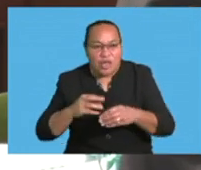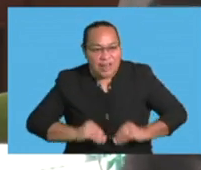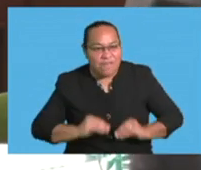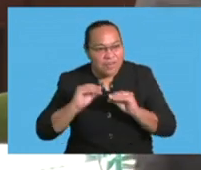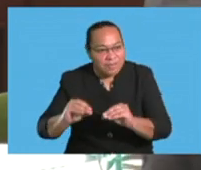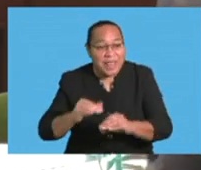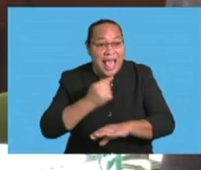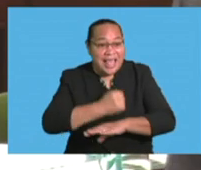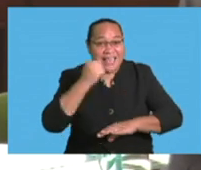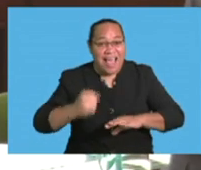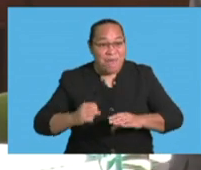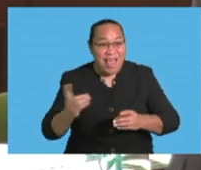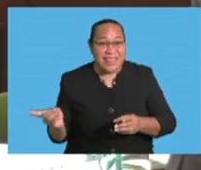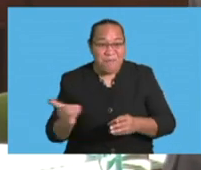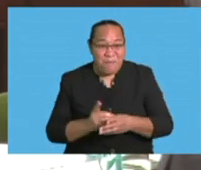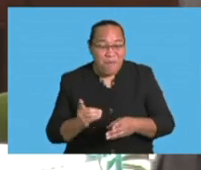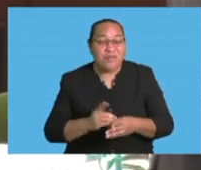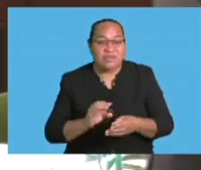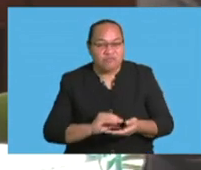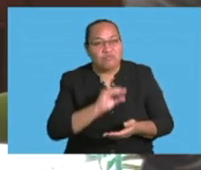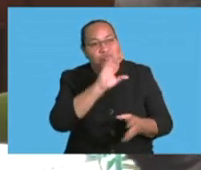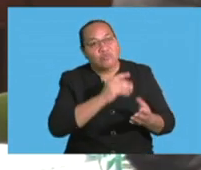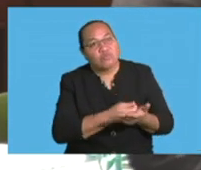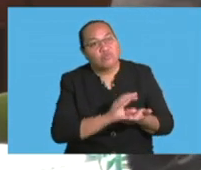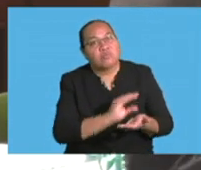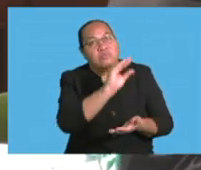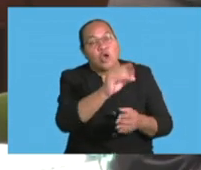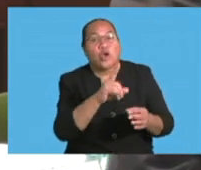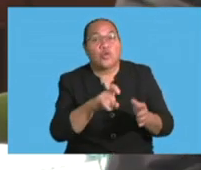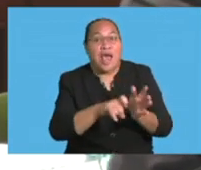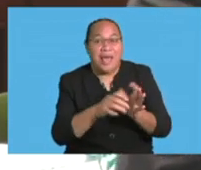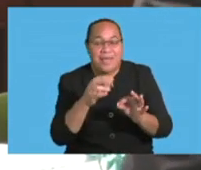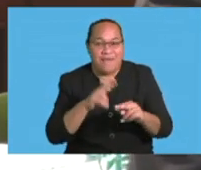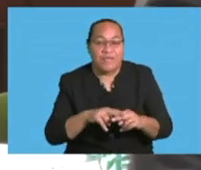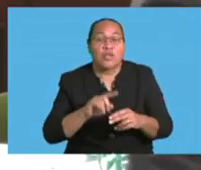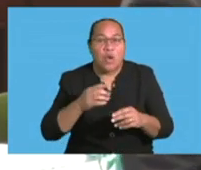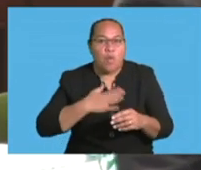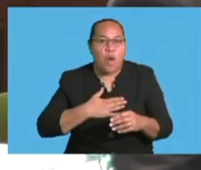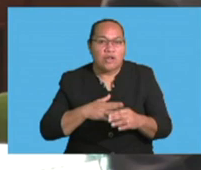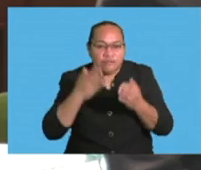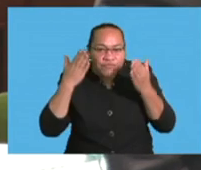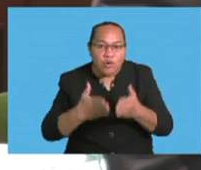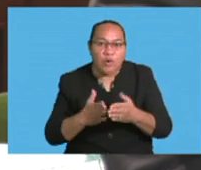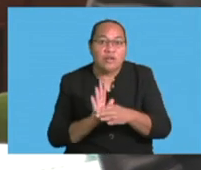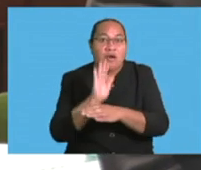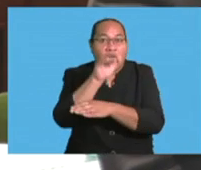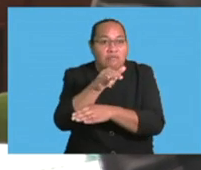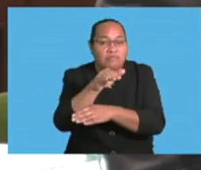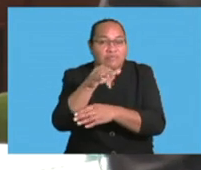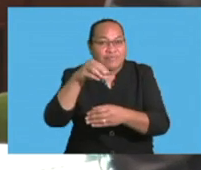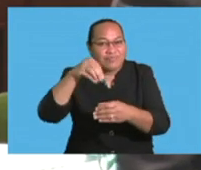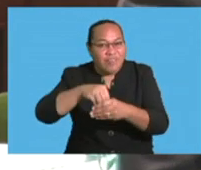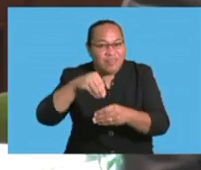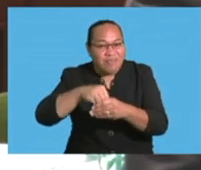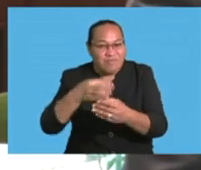in governments and deposits with RBF. In the interest of time Mr. Speaker, so let me just focus on foreign reserves, RBF lending facility